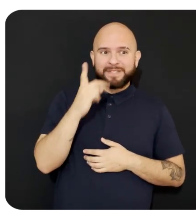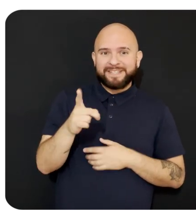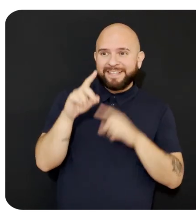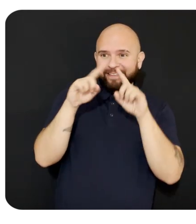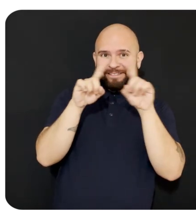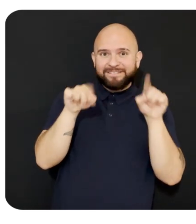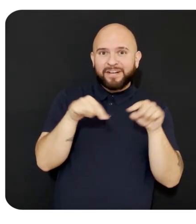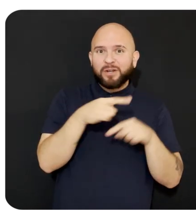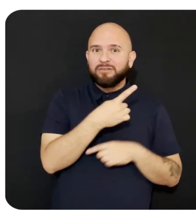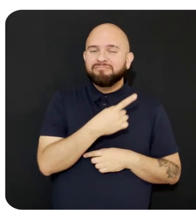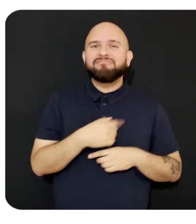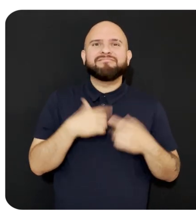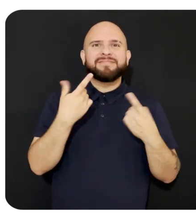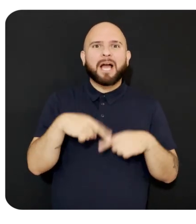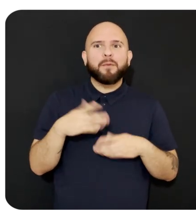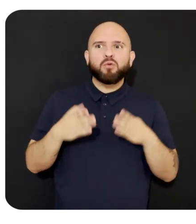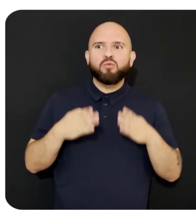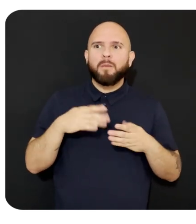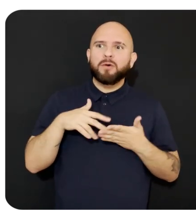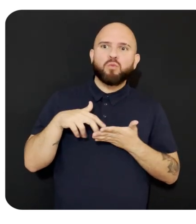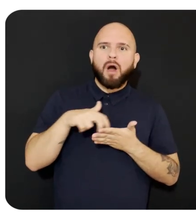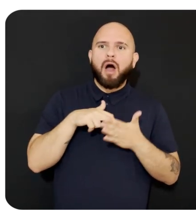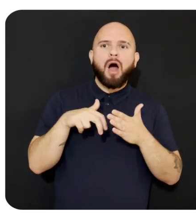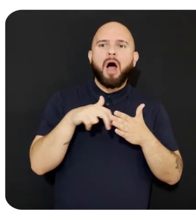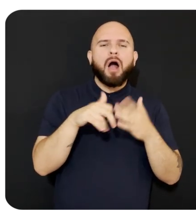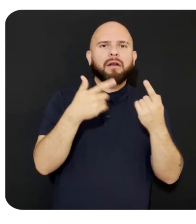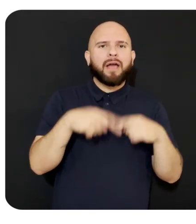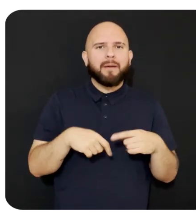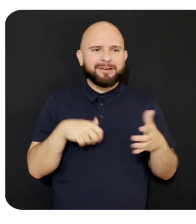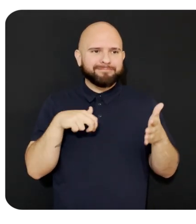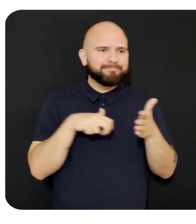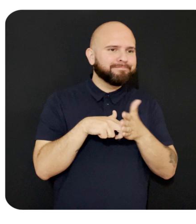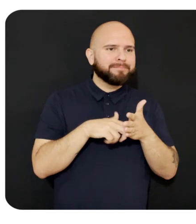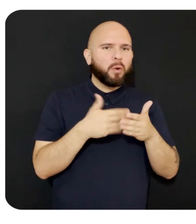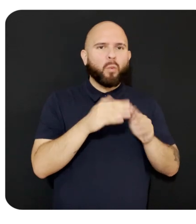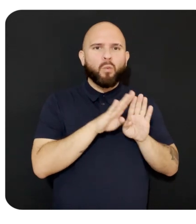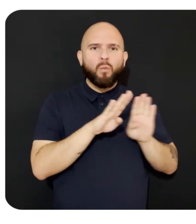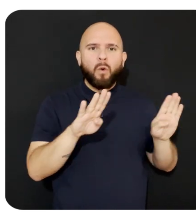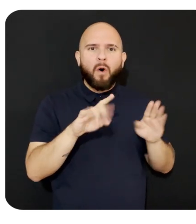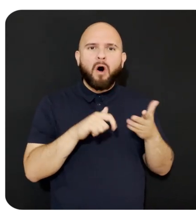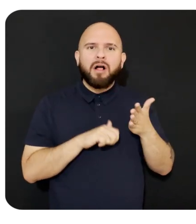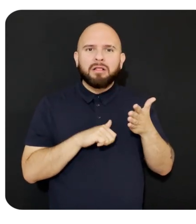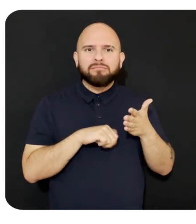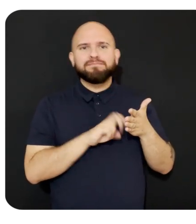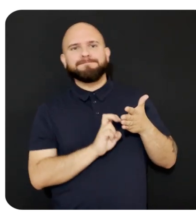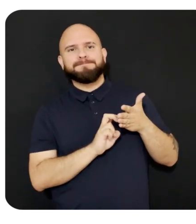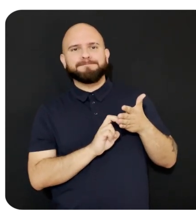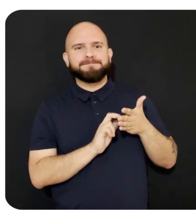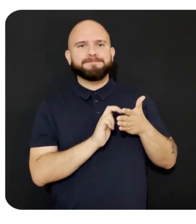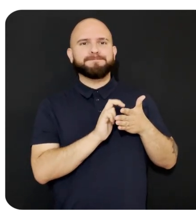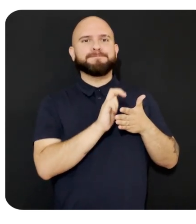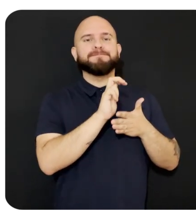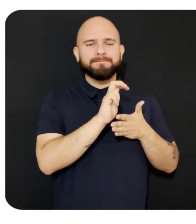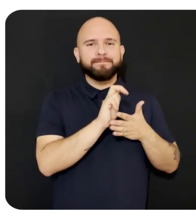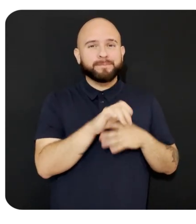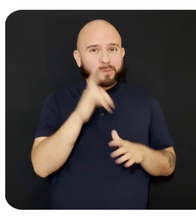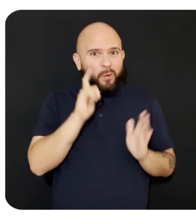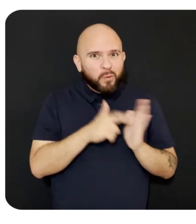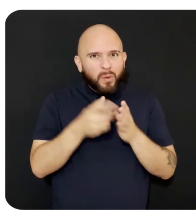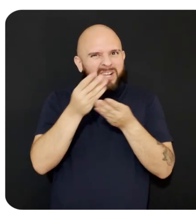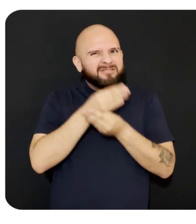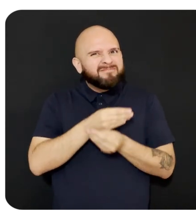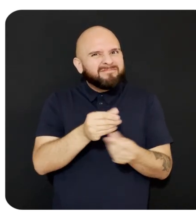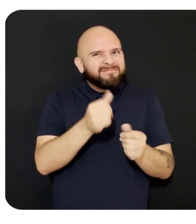around the room, and when it encounters the wall, it adjusts and starts to climb the wall. Notice how well it blends into the natural environment